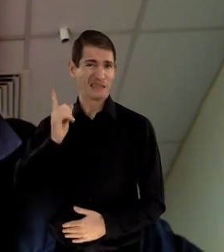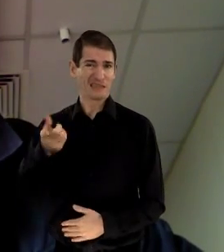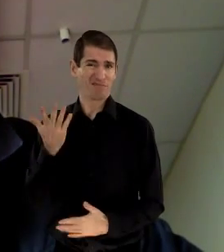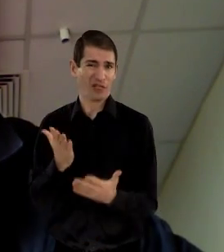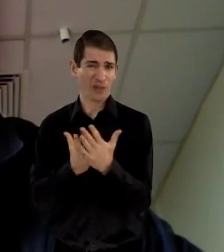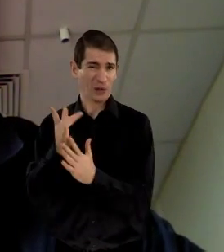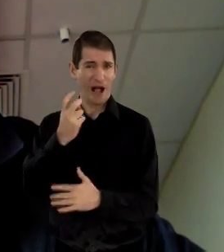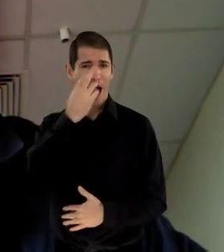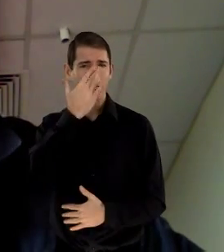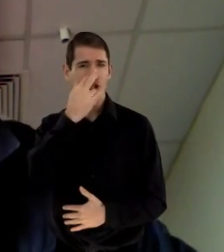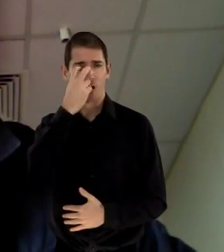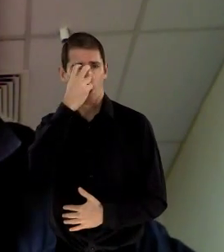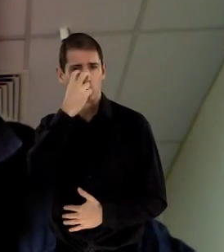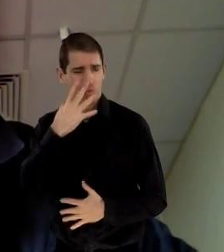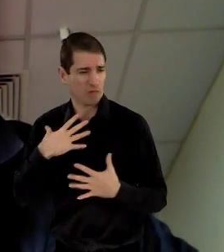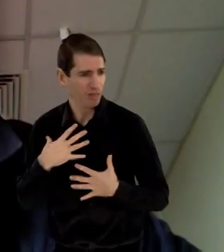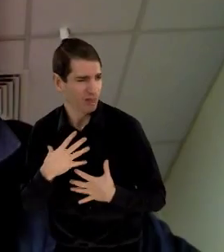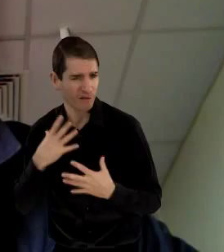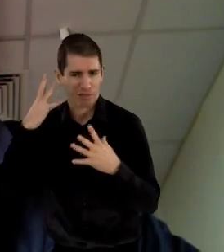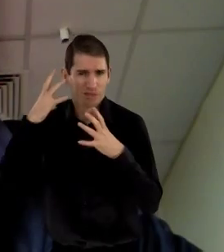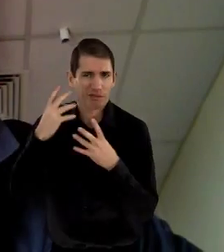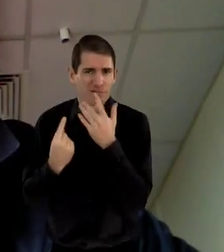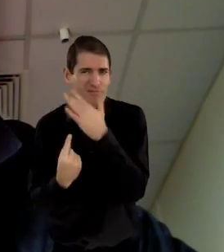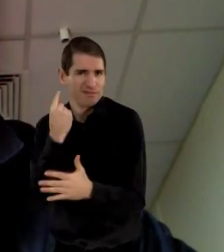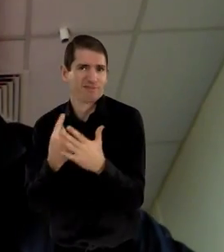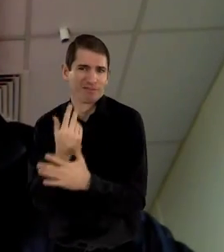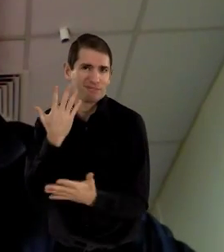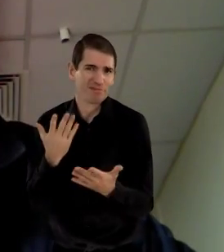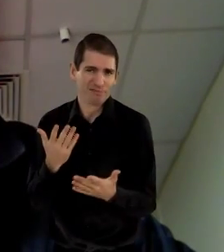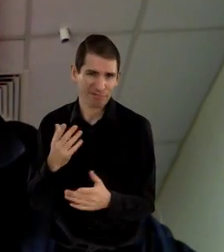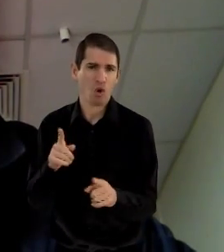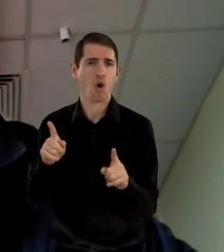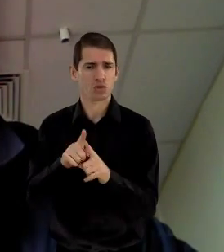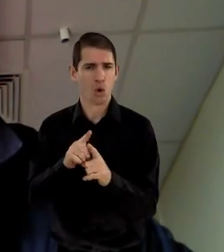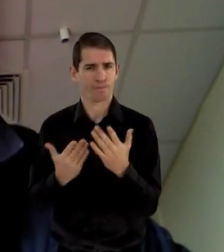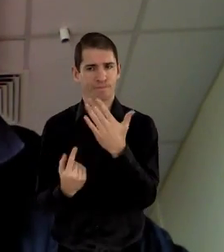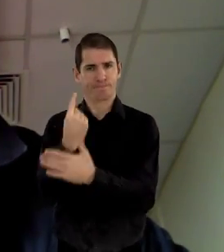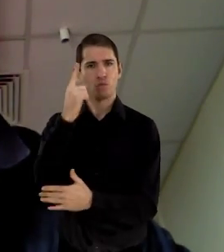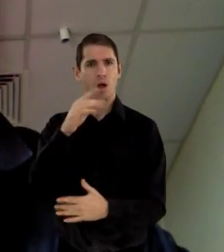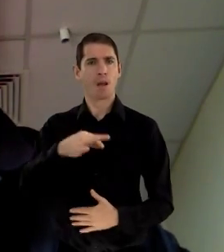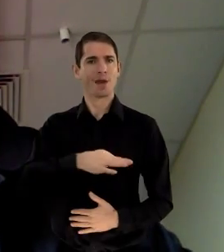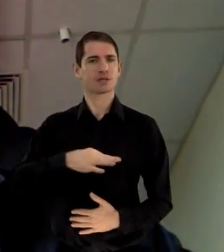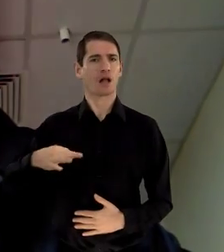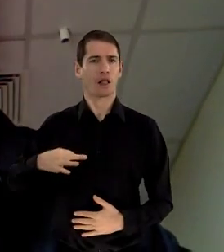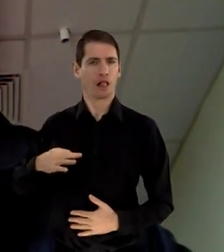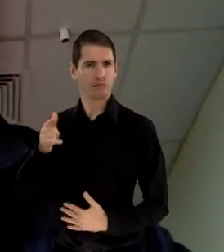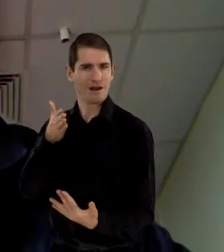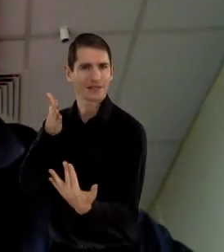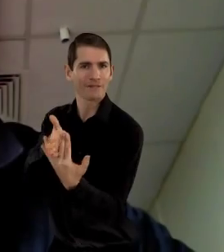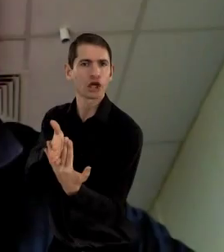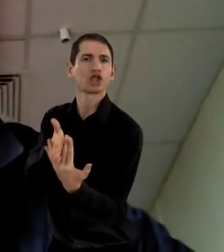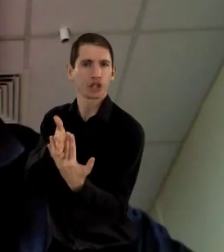in one form or another. It's an inevitable consequence of the ageing process. And as a consequence of